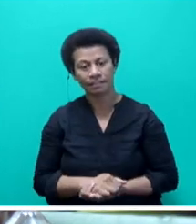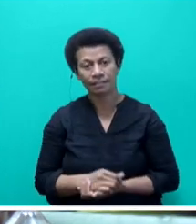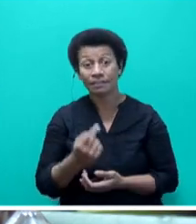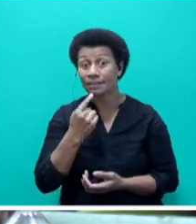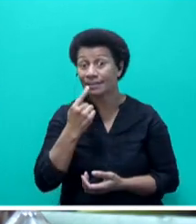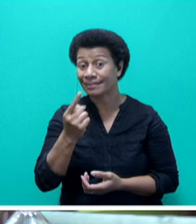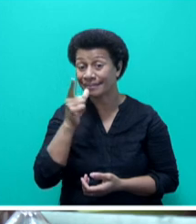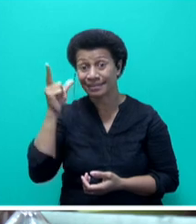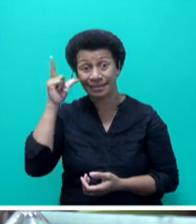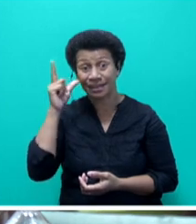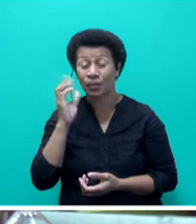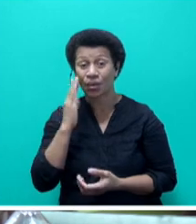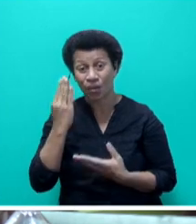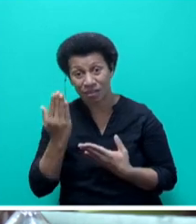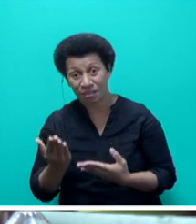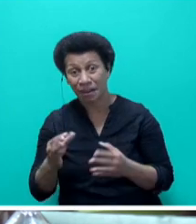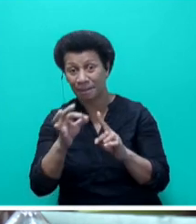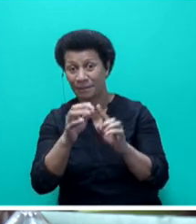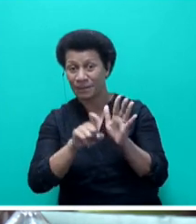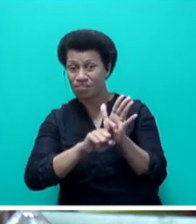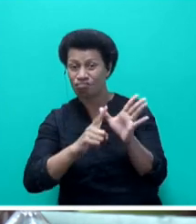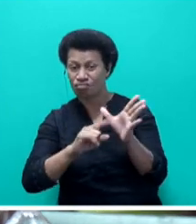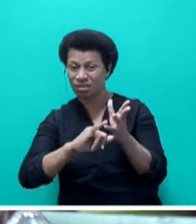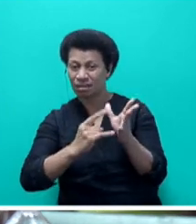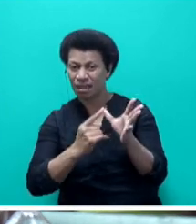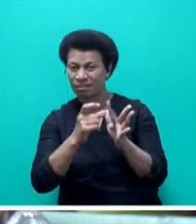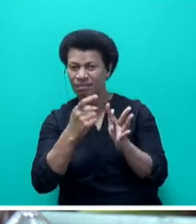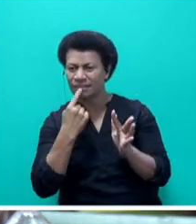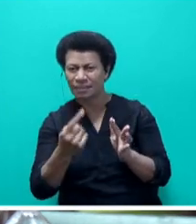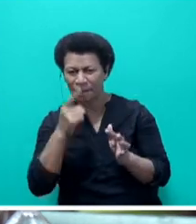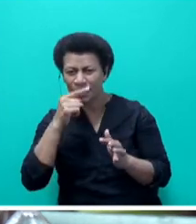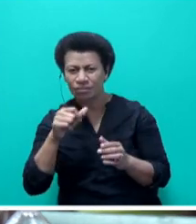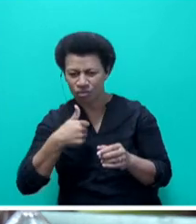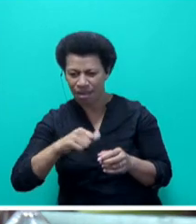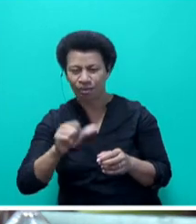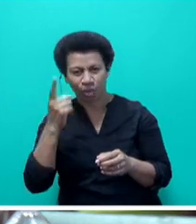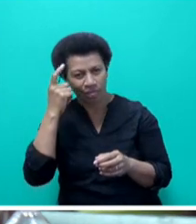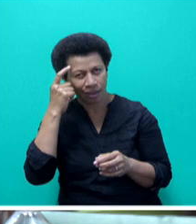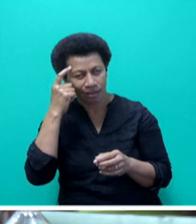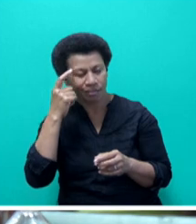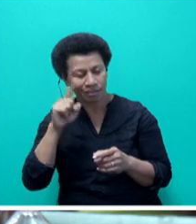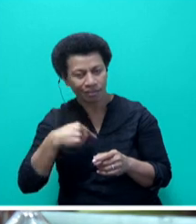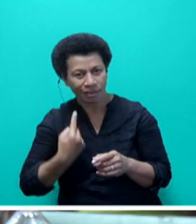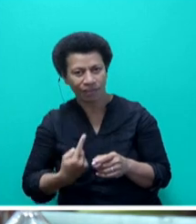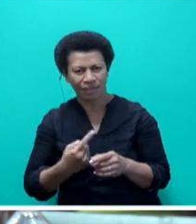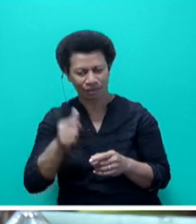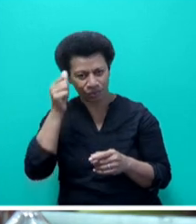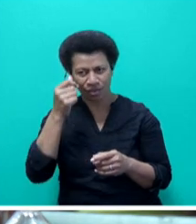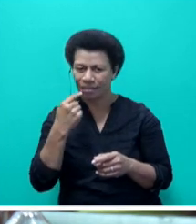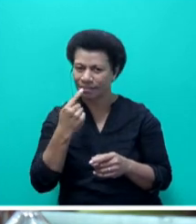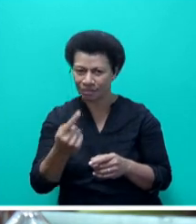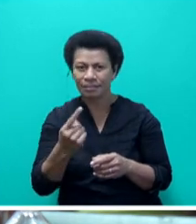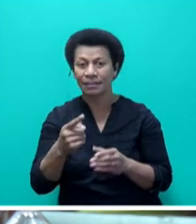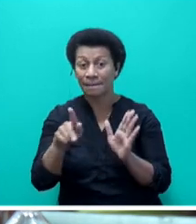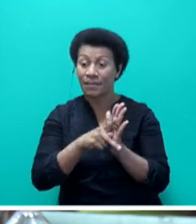when Hon. Prasad was talking about, you know, people should be allowed to think for themselves. And when I said that, we know that they're going around and saying that they will bring down